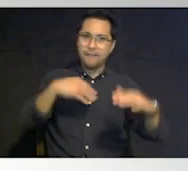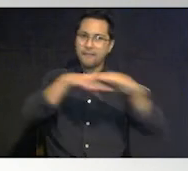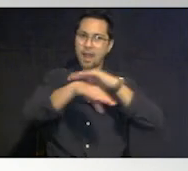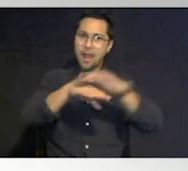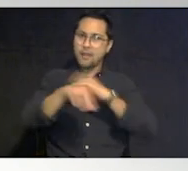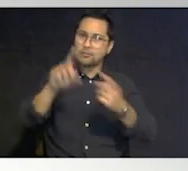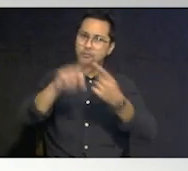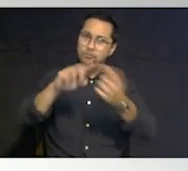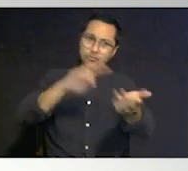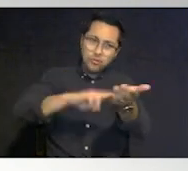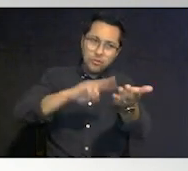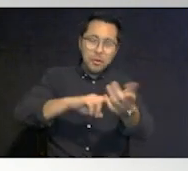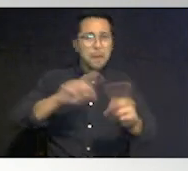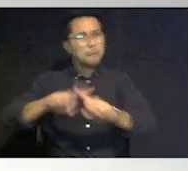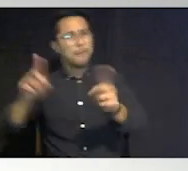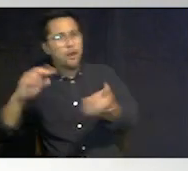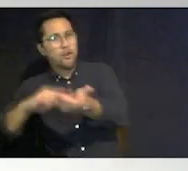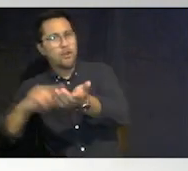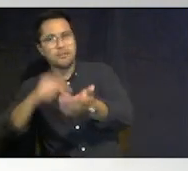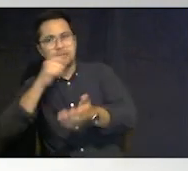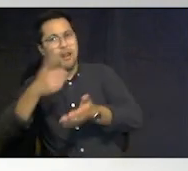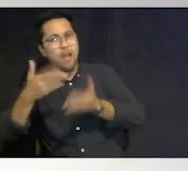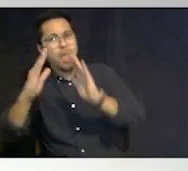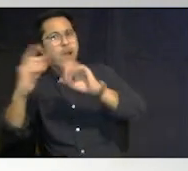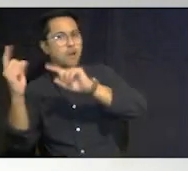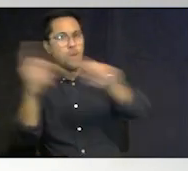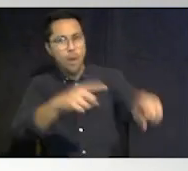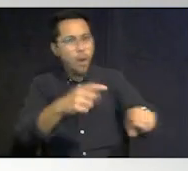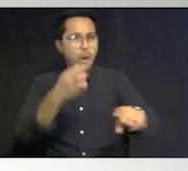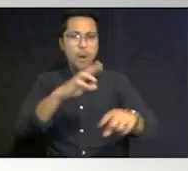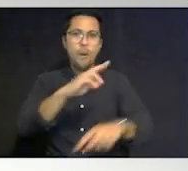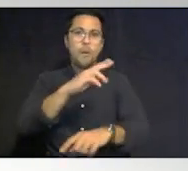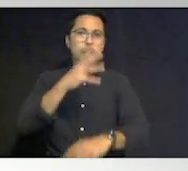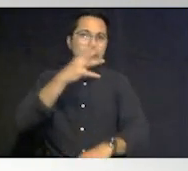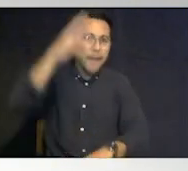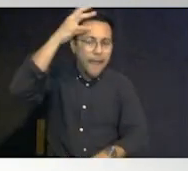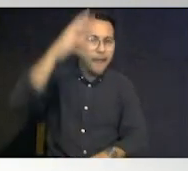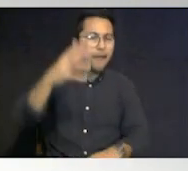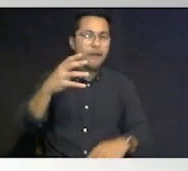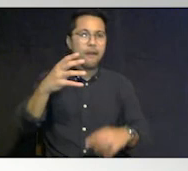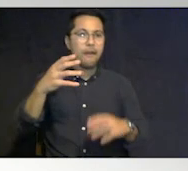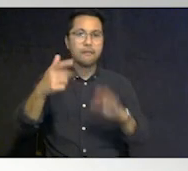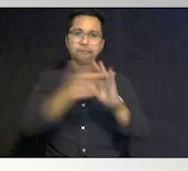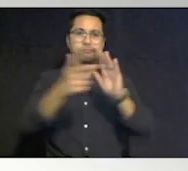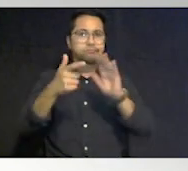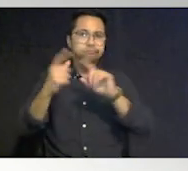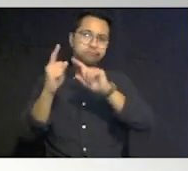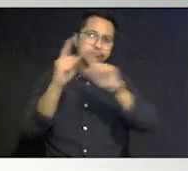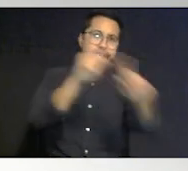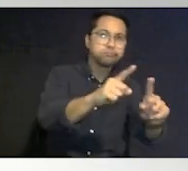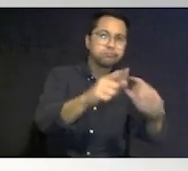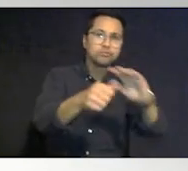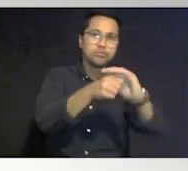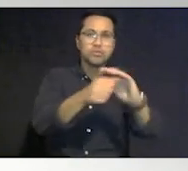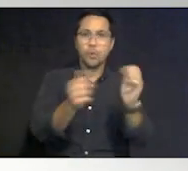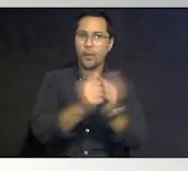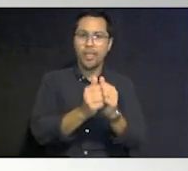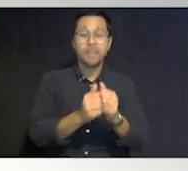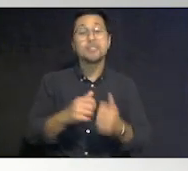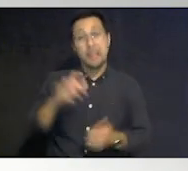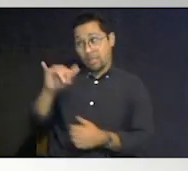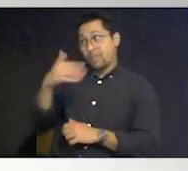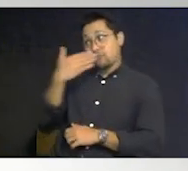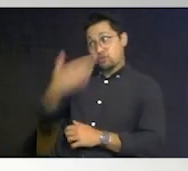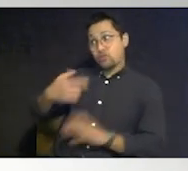but then our nurses aren't allowed to go or their parents aren't allowed to go with them yeah i think this is a great example of needing to problem